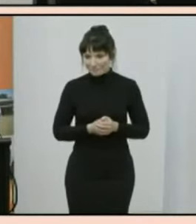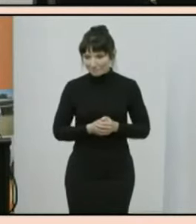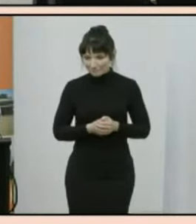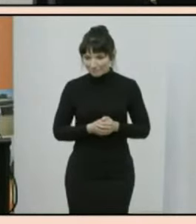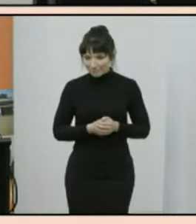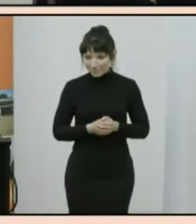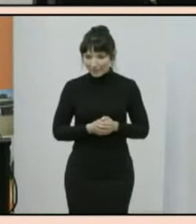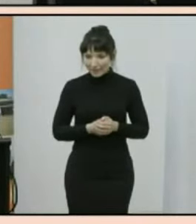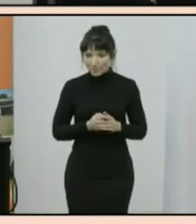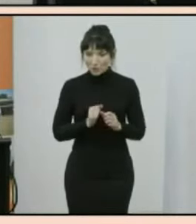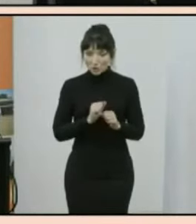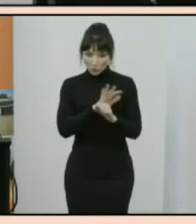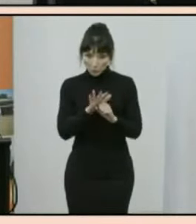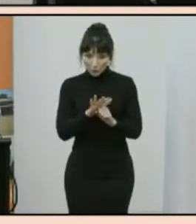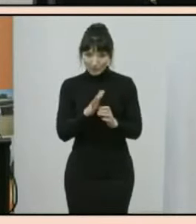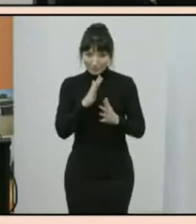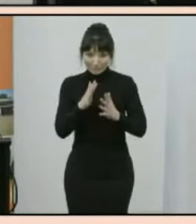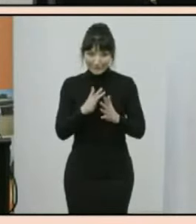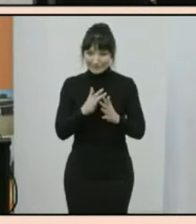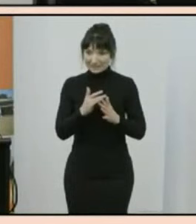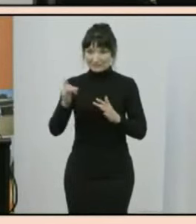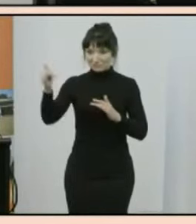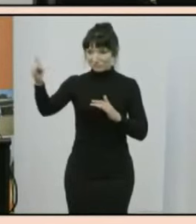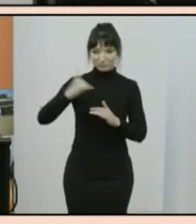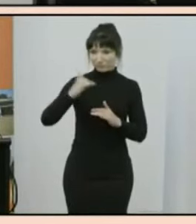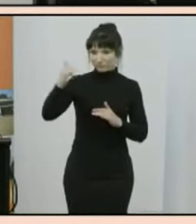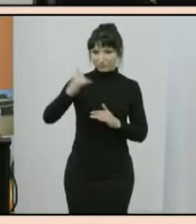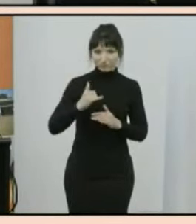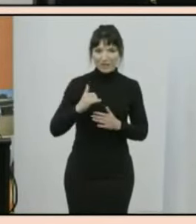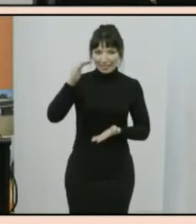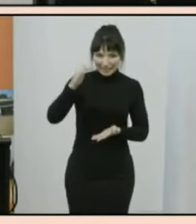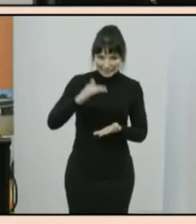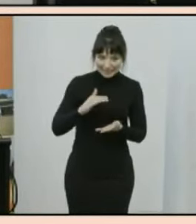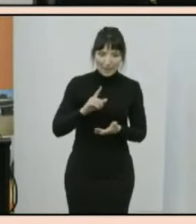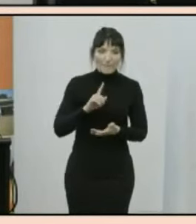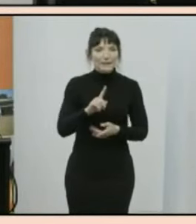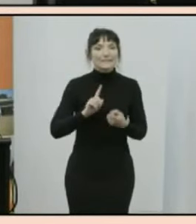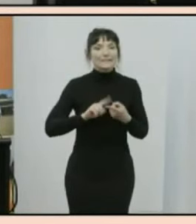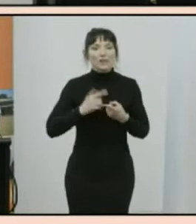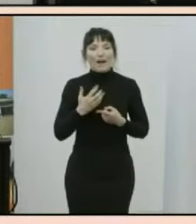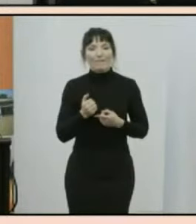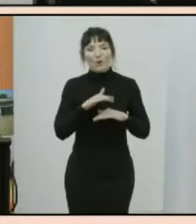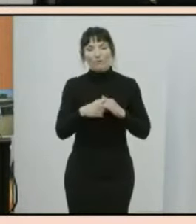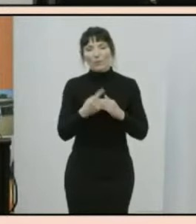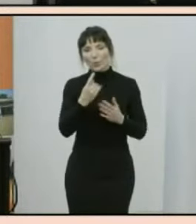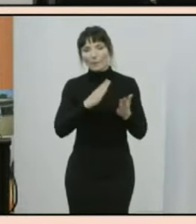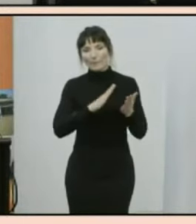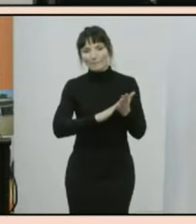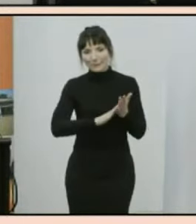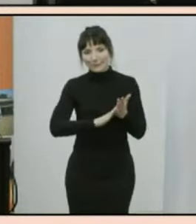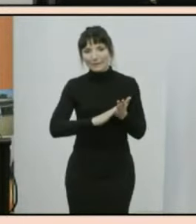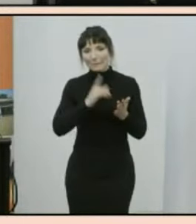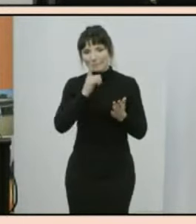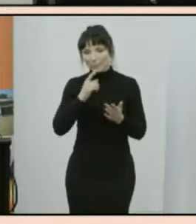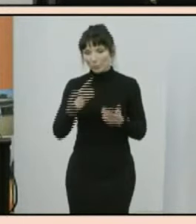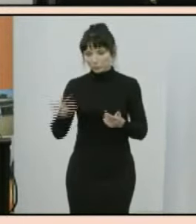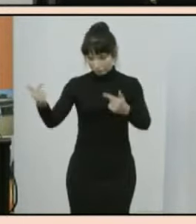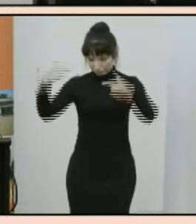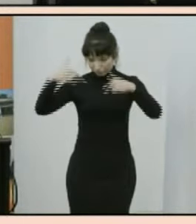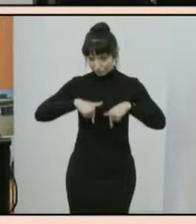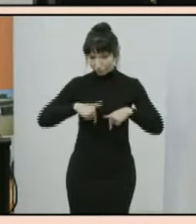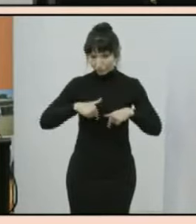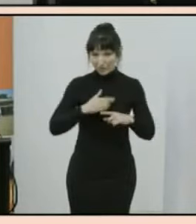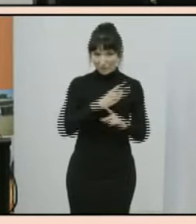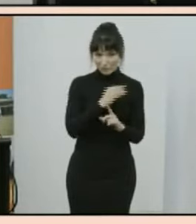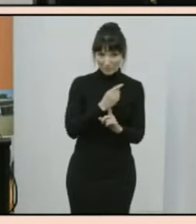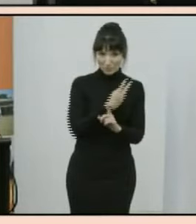the flow of people into australia the census shows that there was still over 1 million migrants arriving in australia since 2017 and